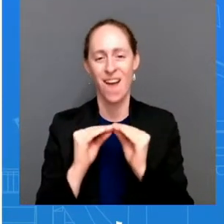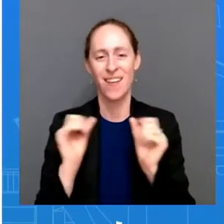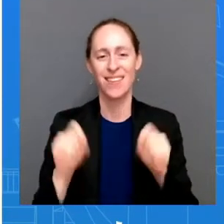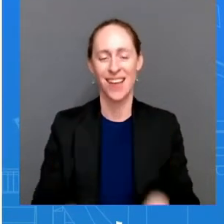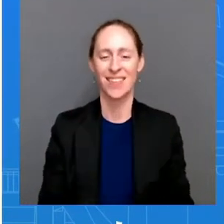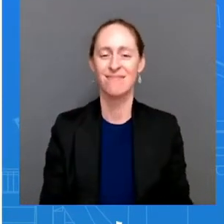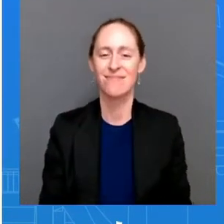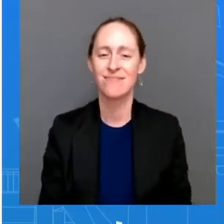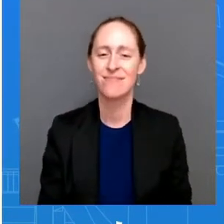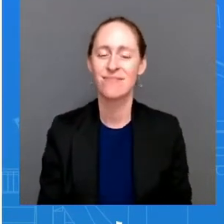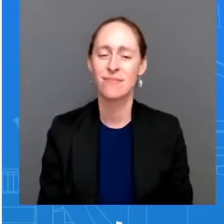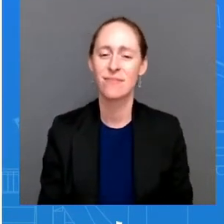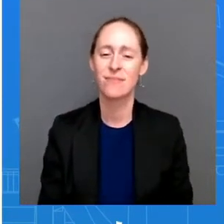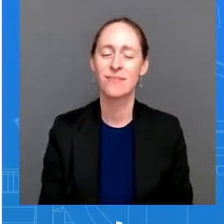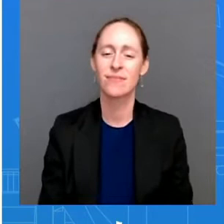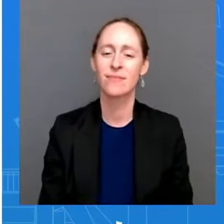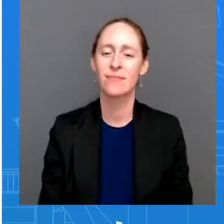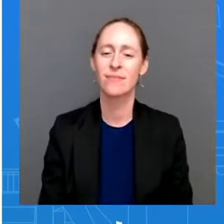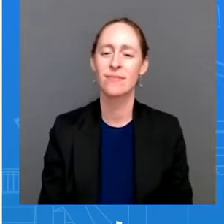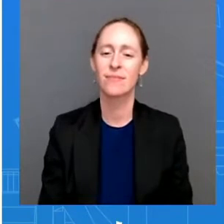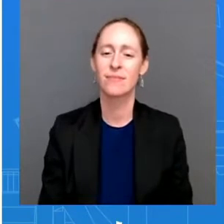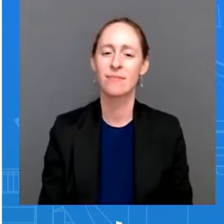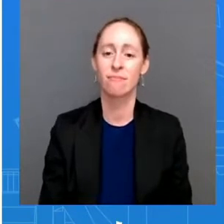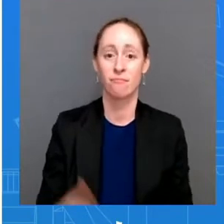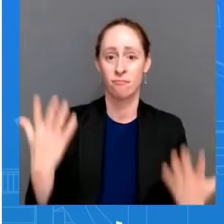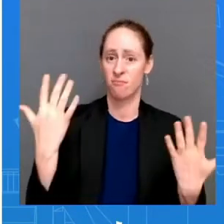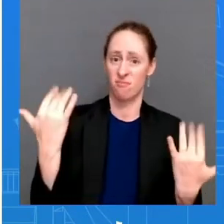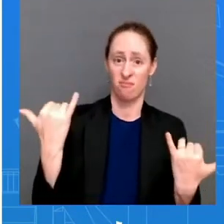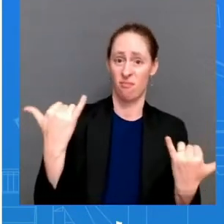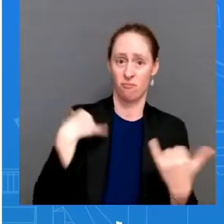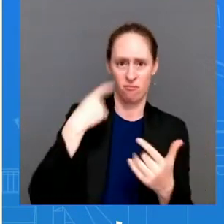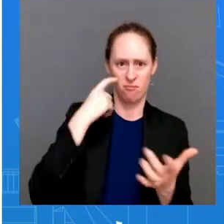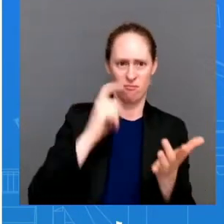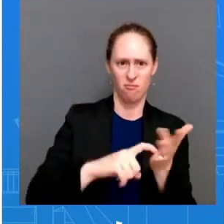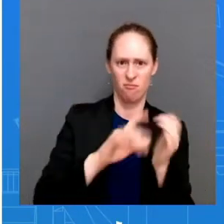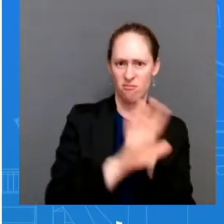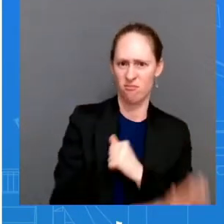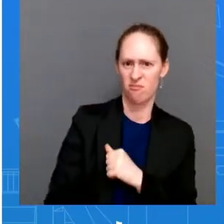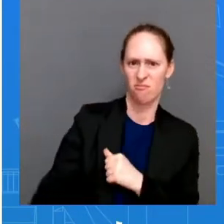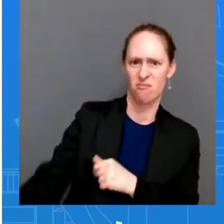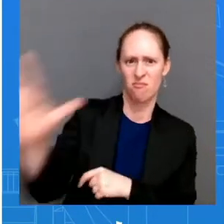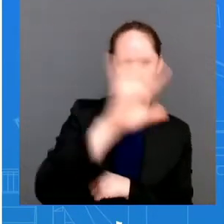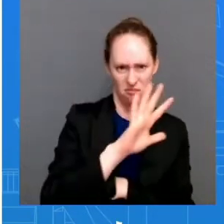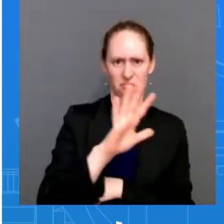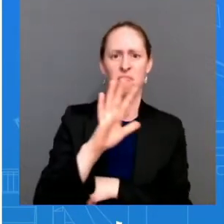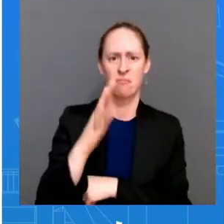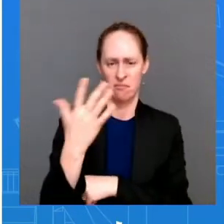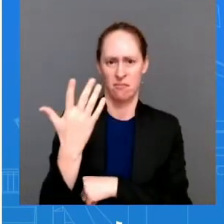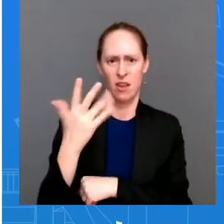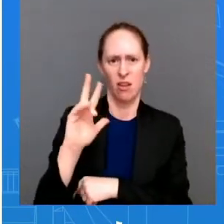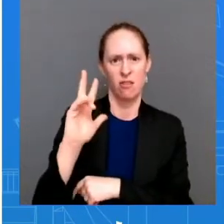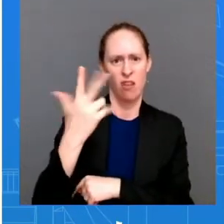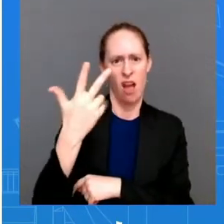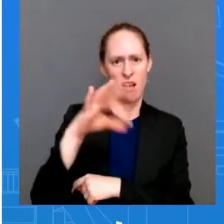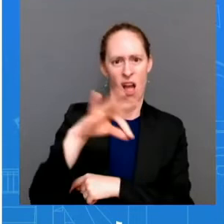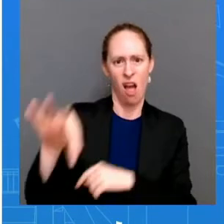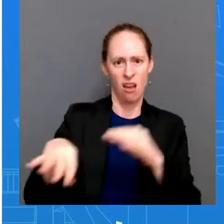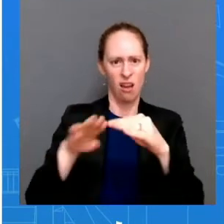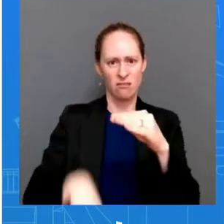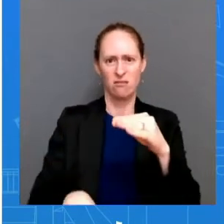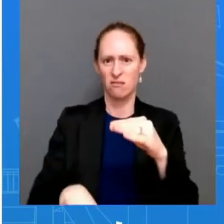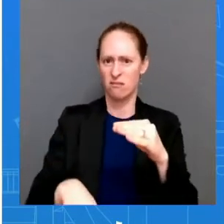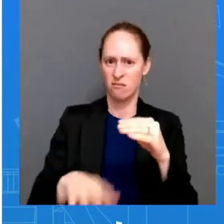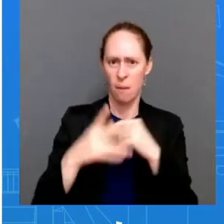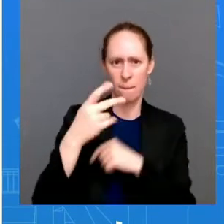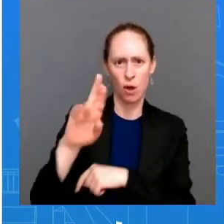.99 a gallon at more than half of all gas stations across the country prices are coming down even as